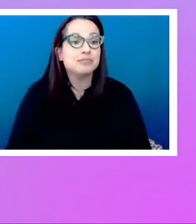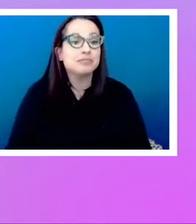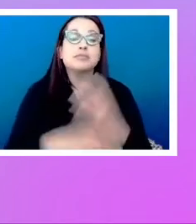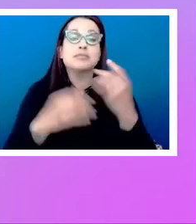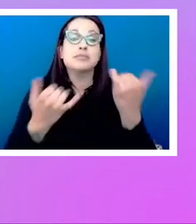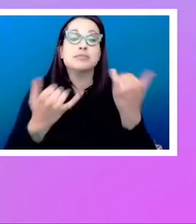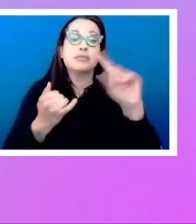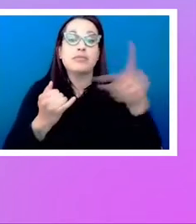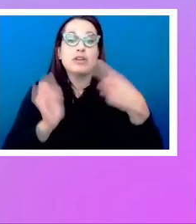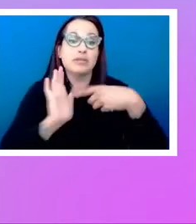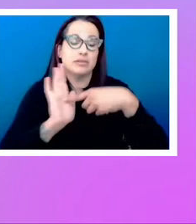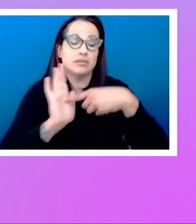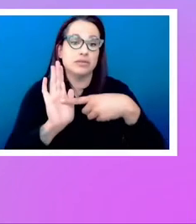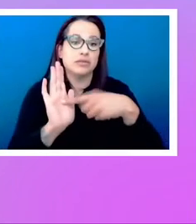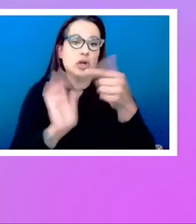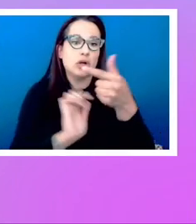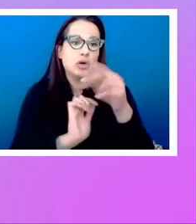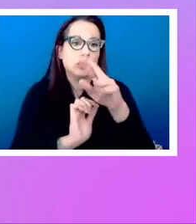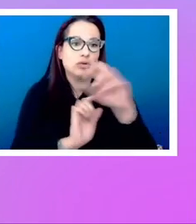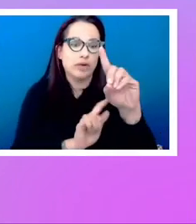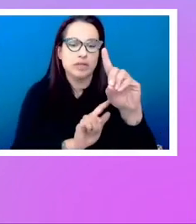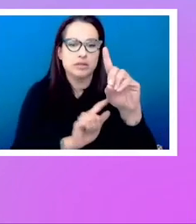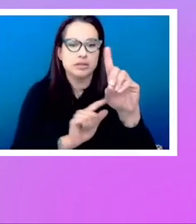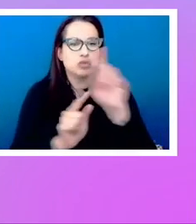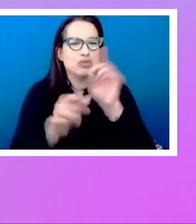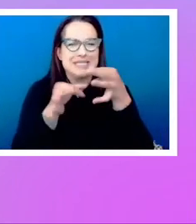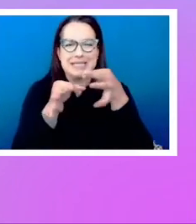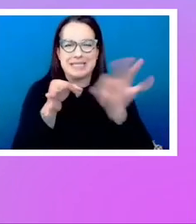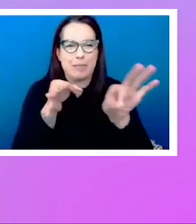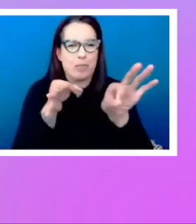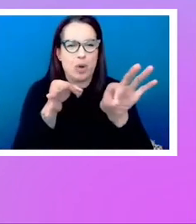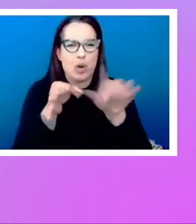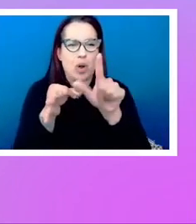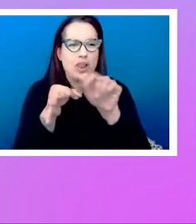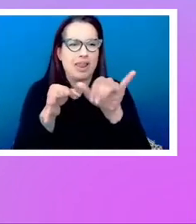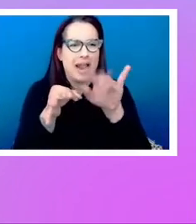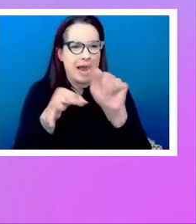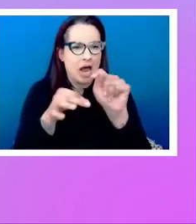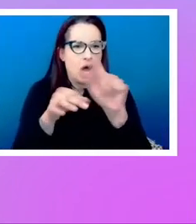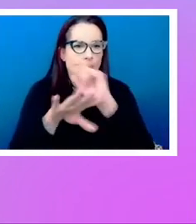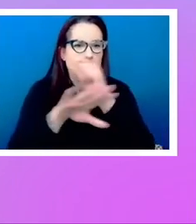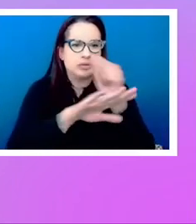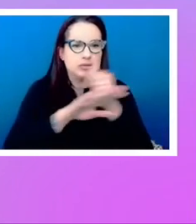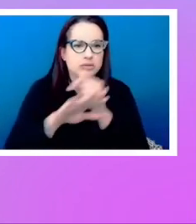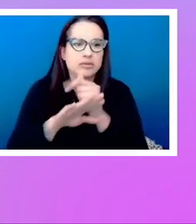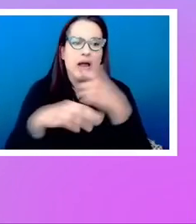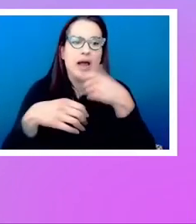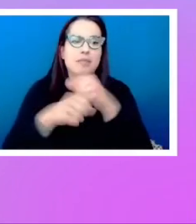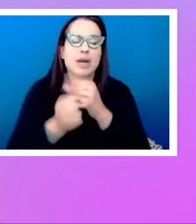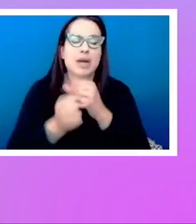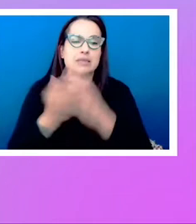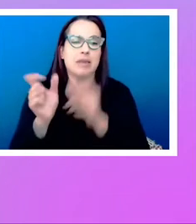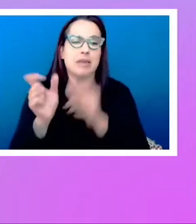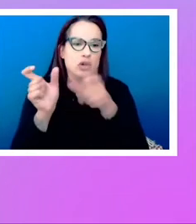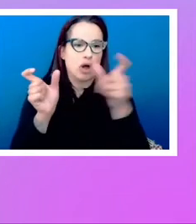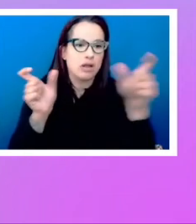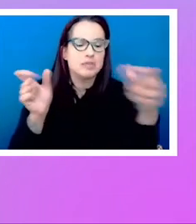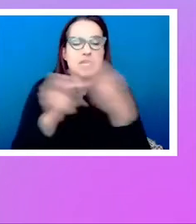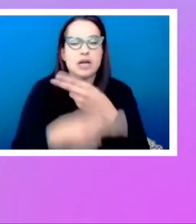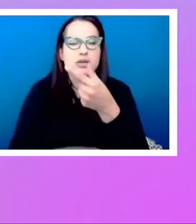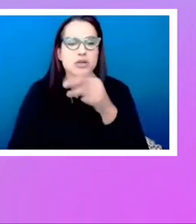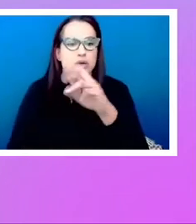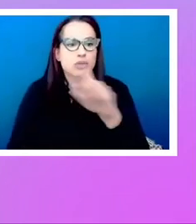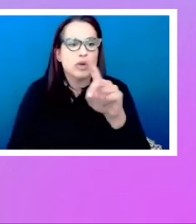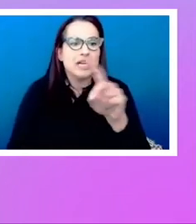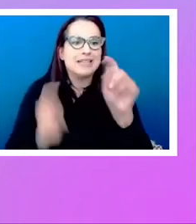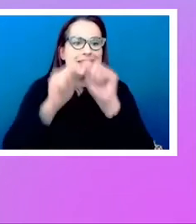first one. This is grid. We've got a very simple grid layout. I've created some grid columns, and I'm using grid template areas to